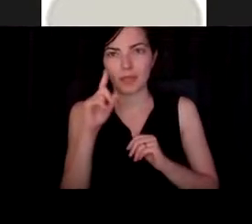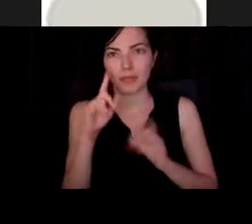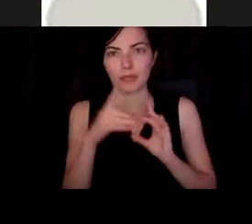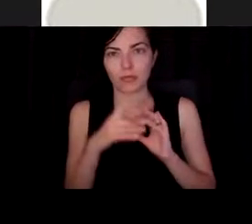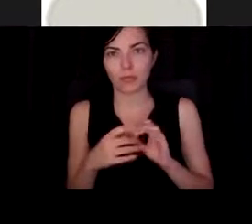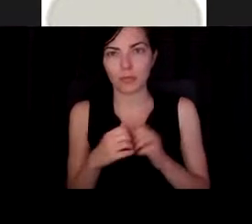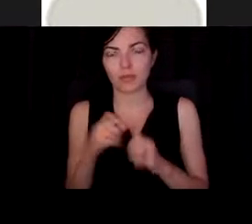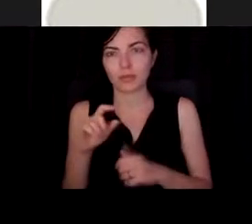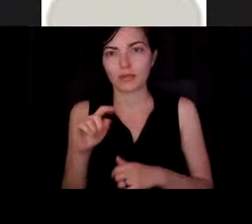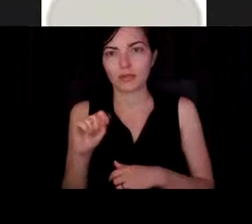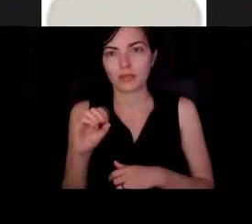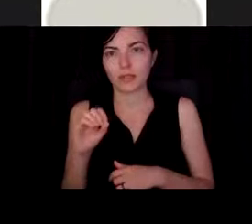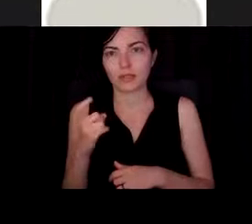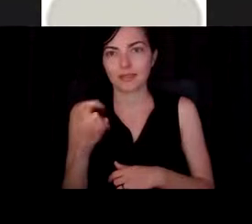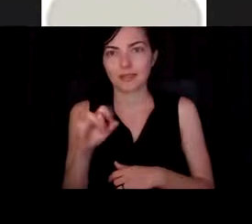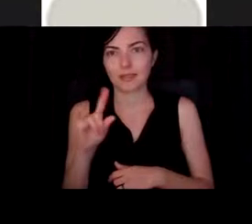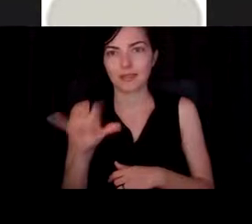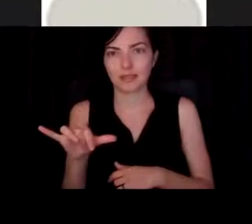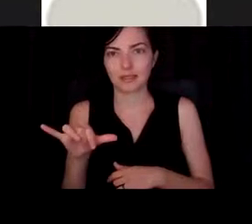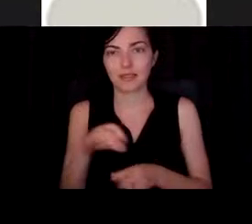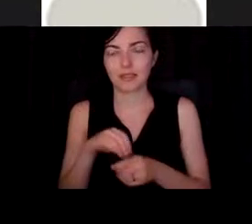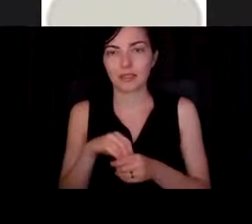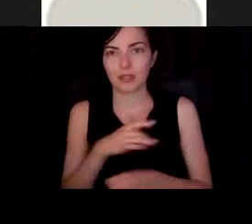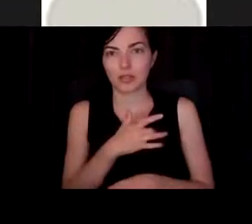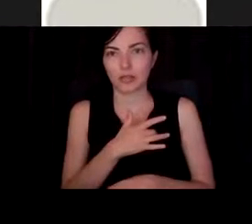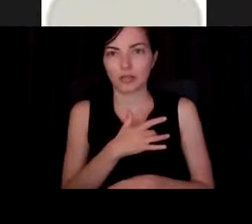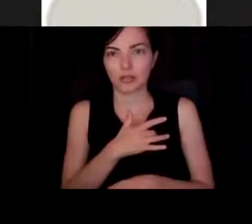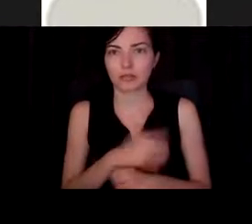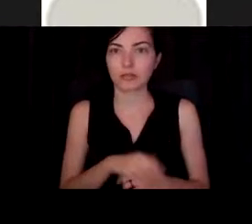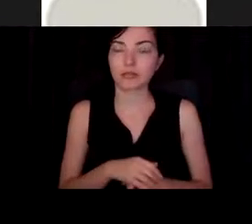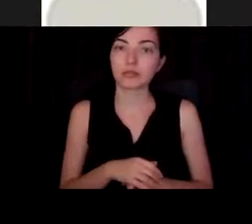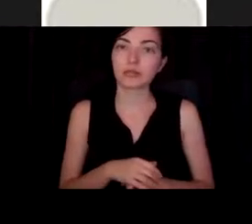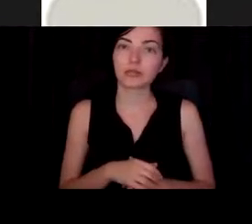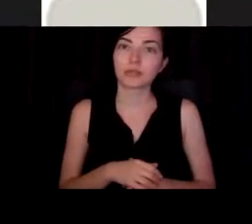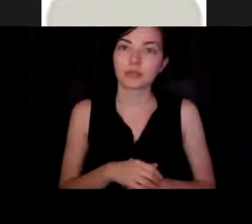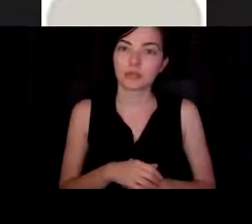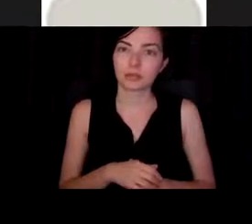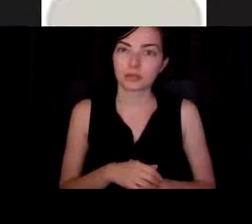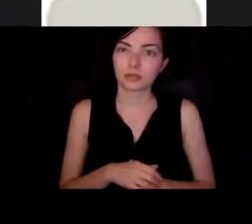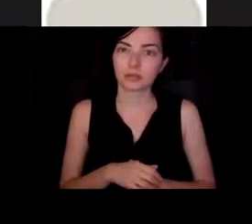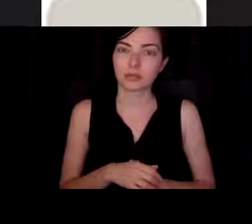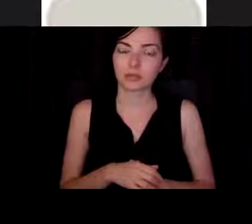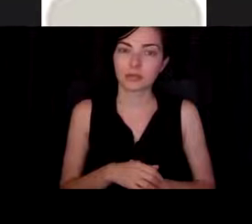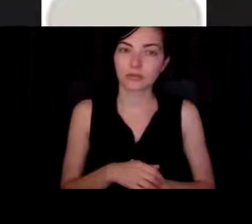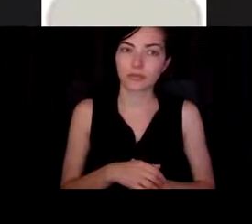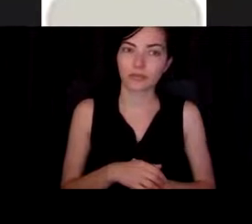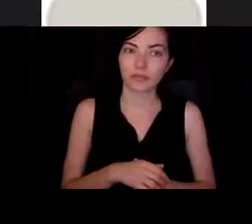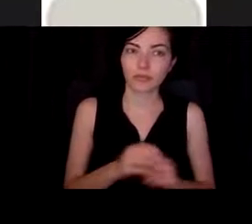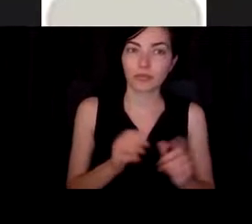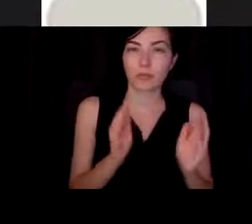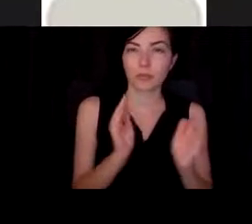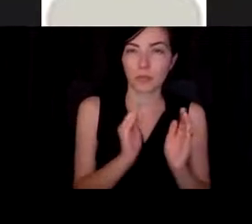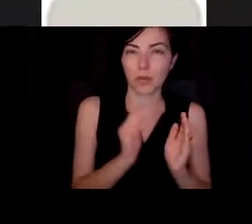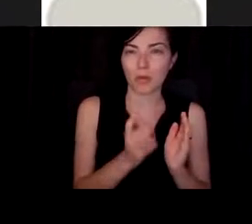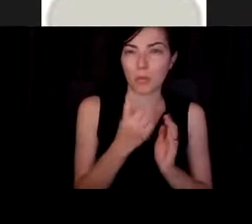And realized that if you put in small, these are small single wall, single wall carbon nanotubes,